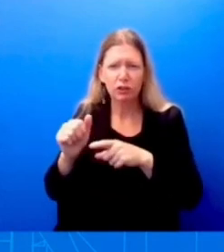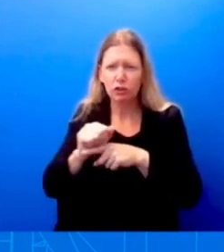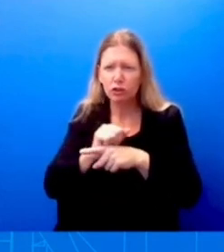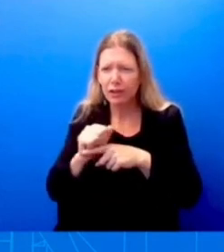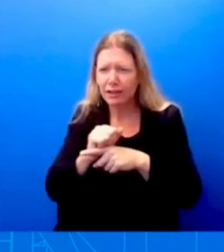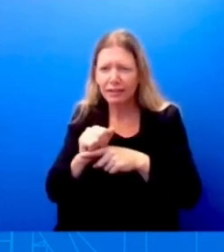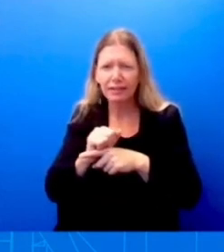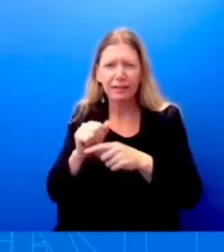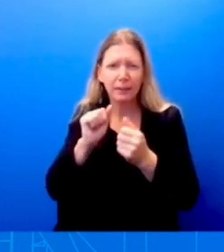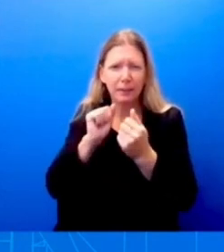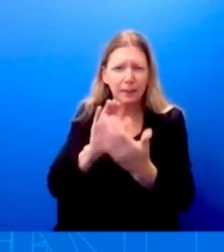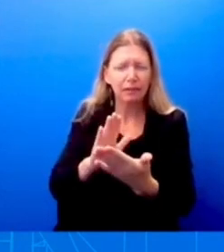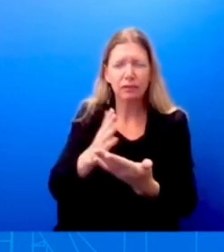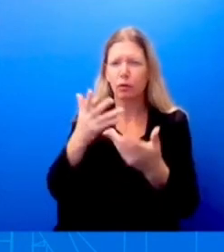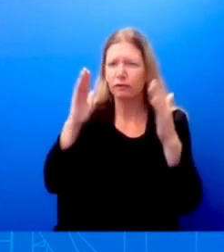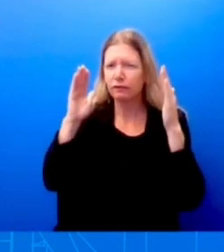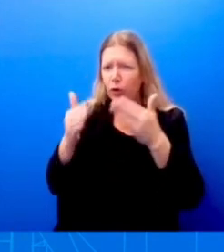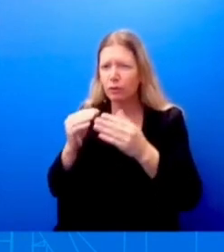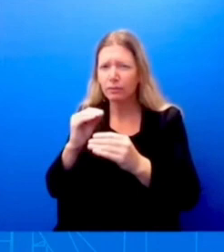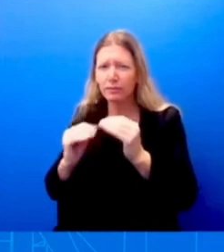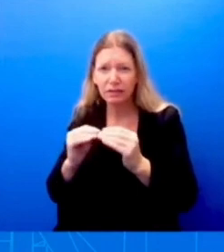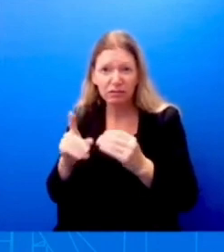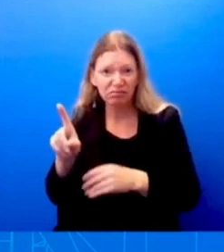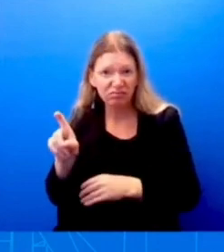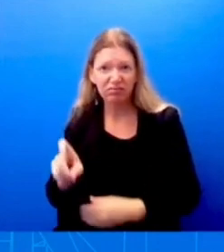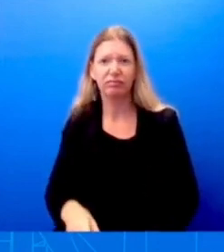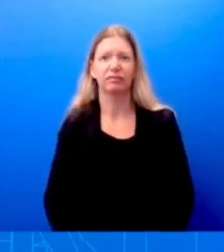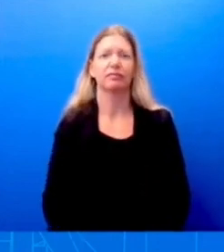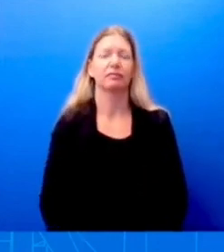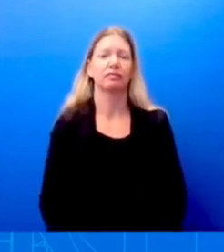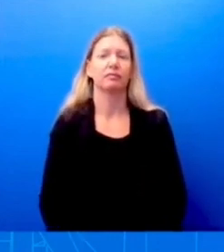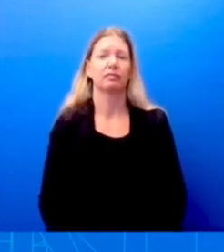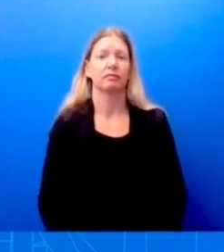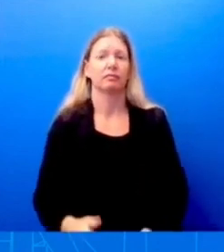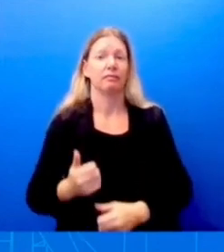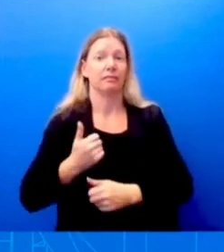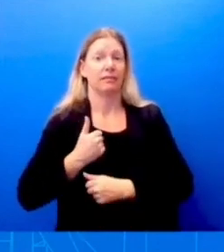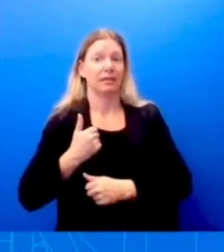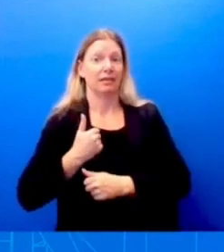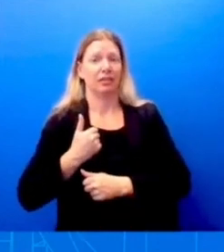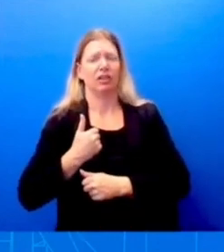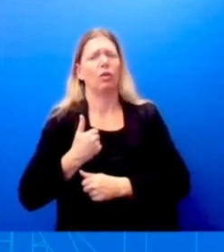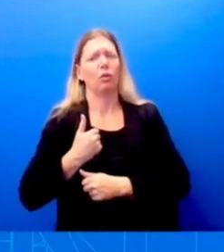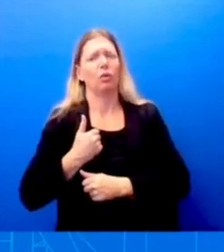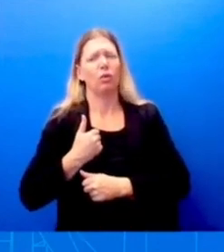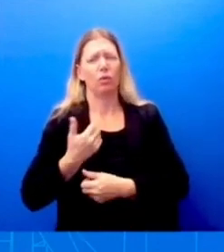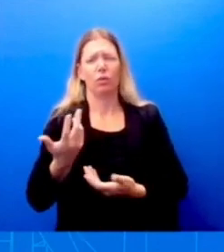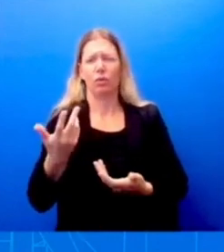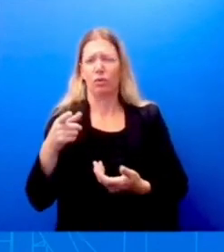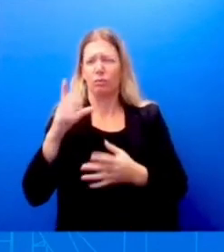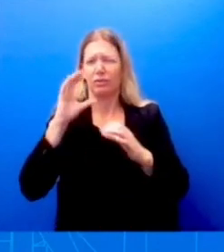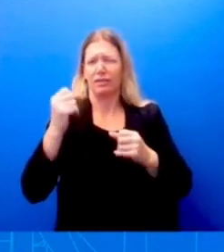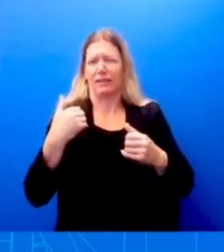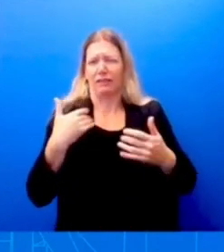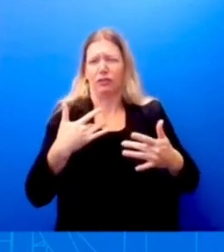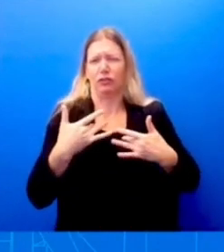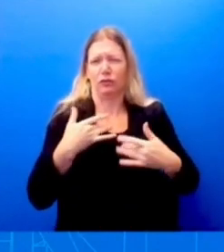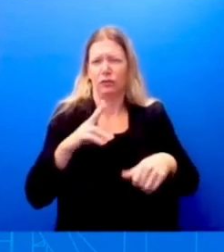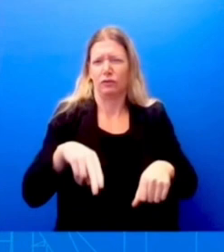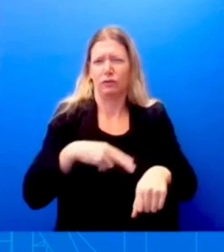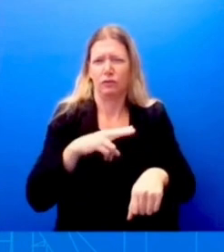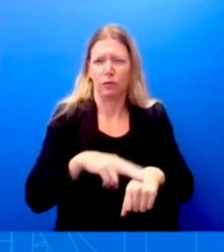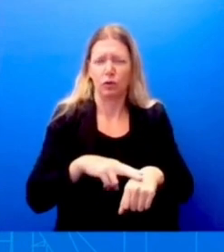when it comes to our military force, he's all, he's always going to be concerned. He's always going to want to make sure that they have everything that they need and, of course, that they're safe. Uh,